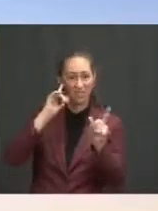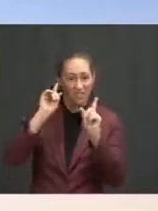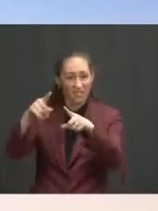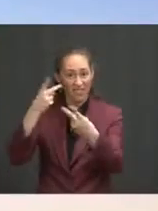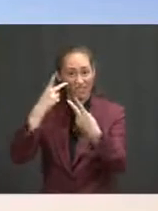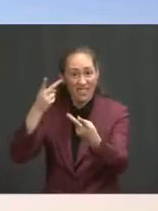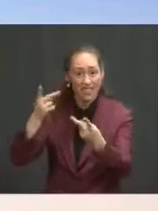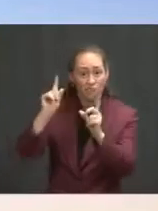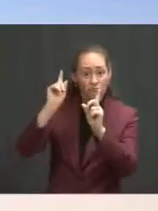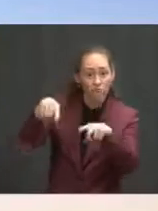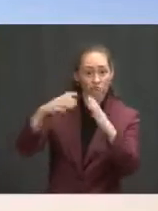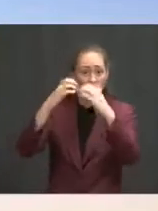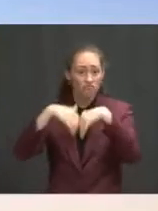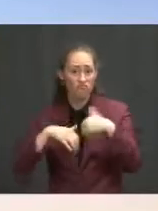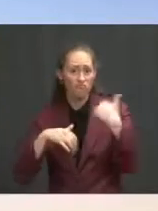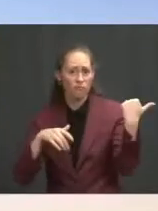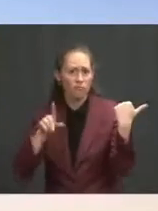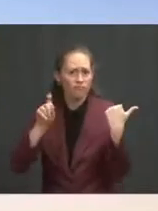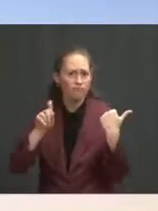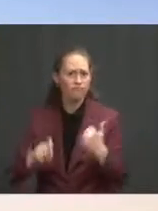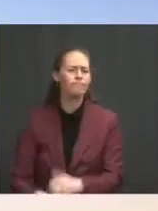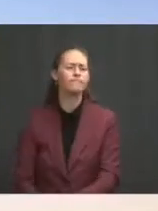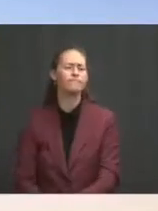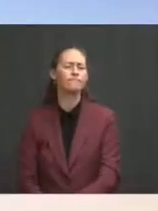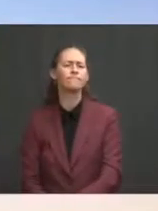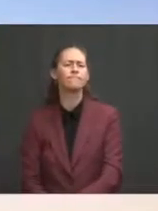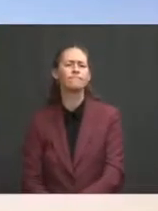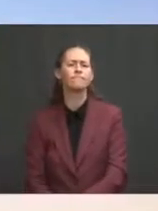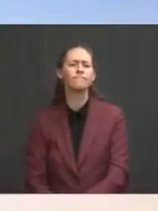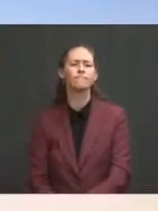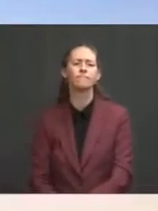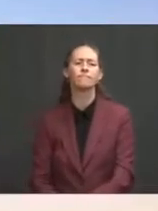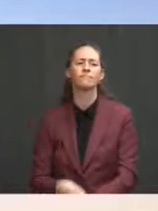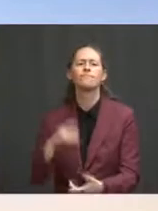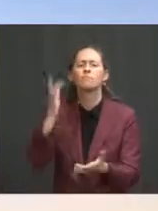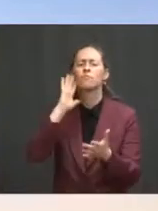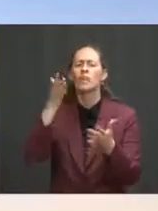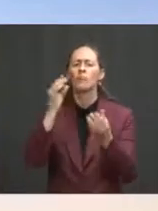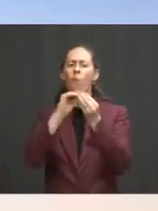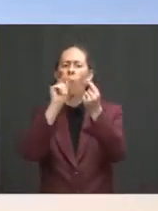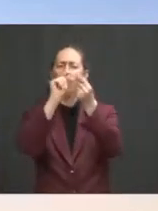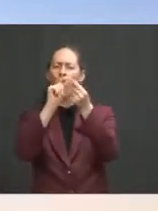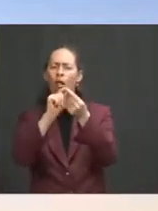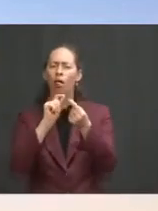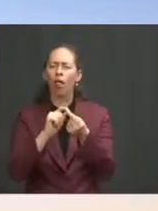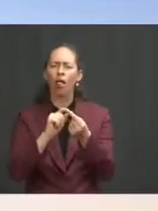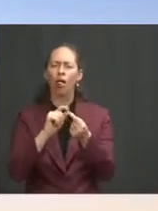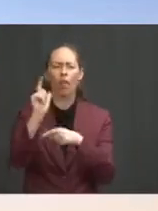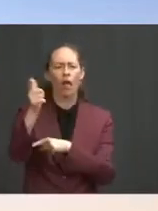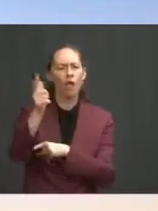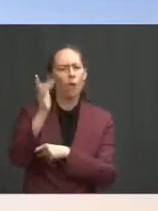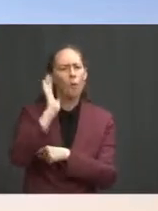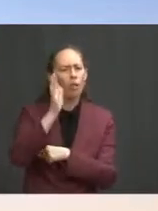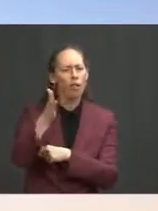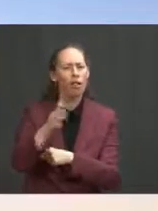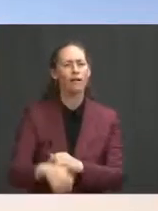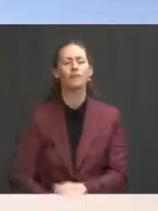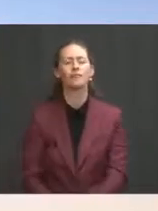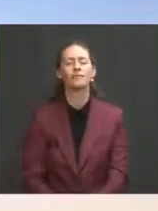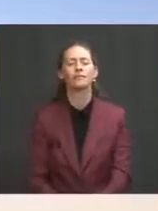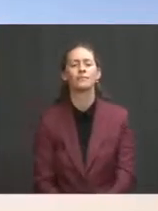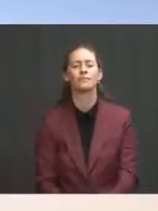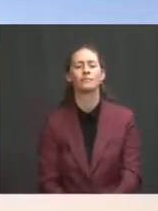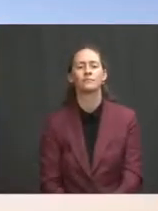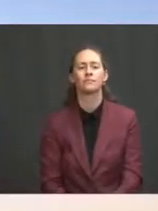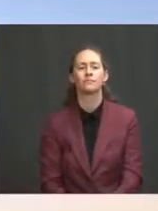a lot of questions about this, and as details become finalized and available, we will make them all available to you. So let me outline for you what we have at